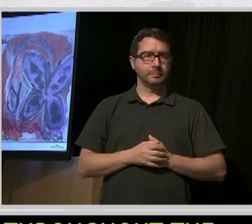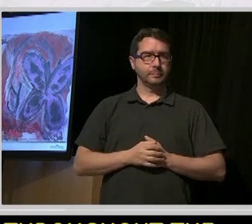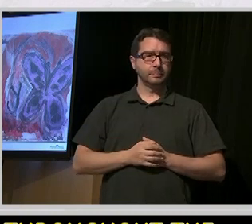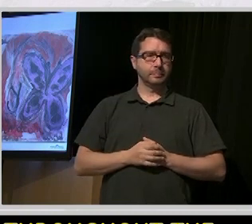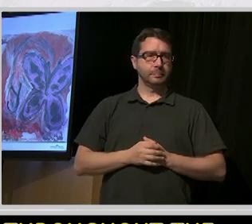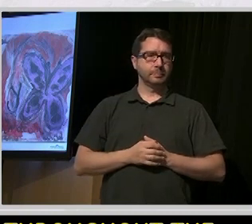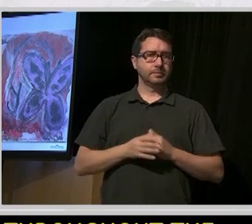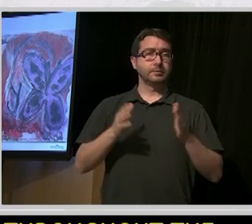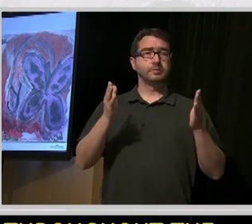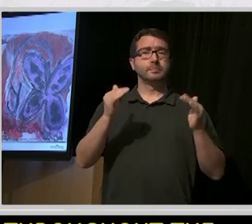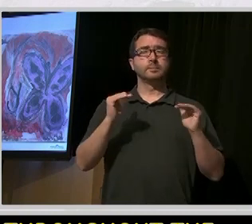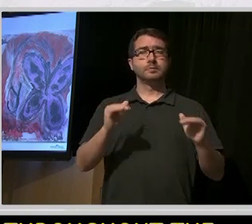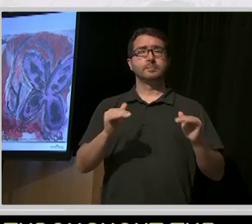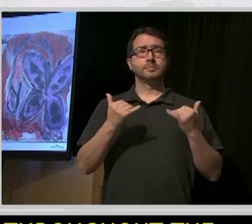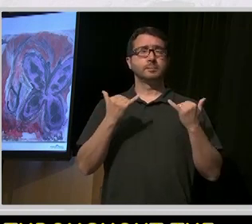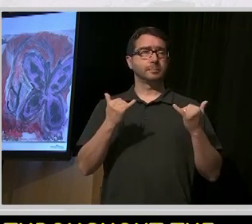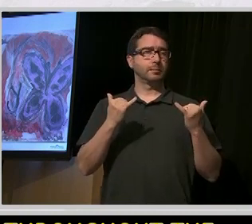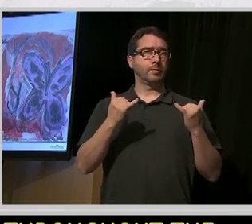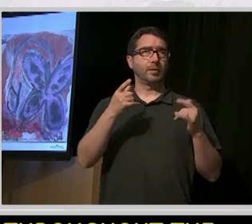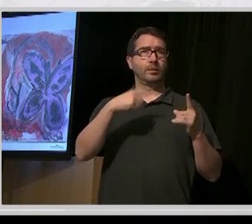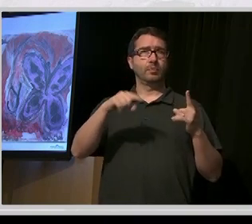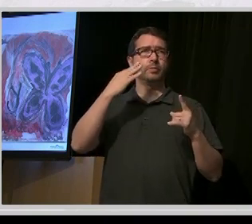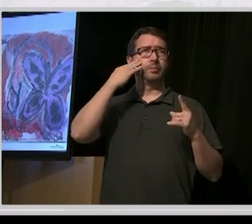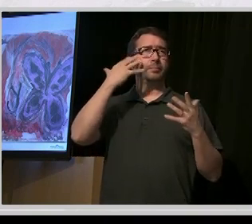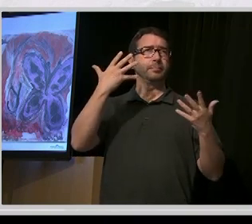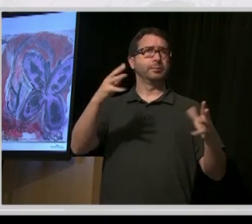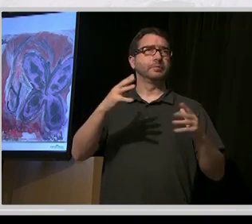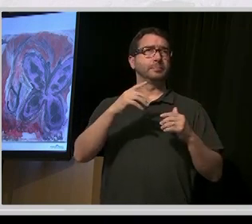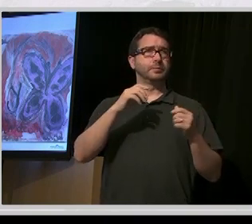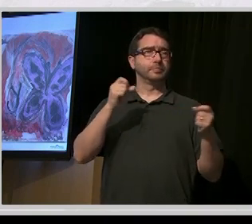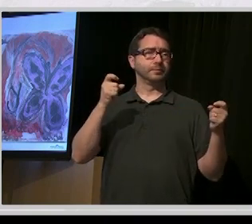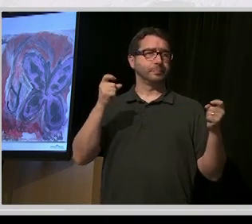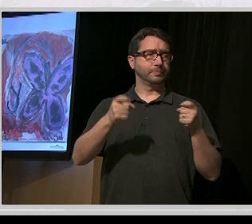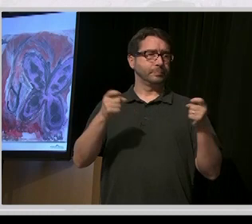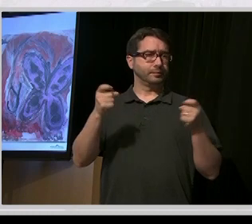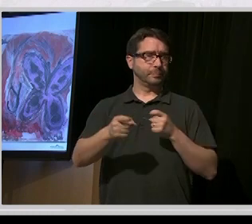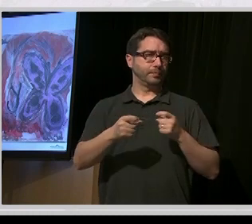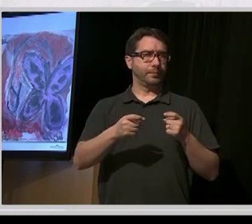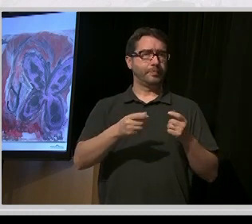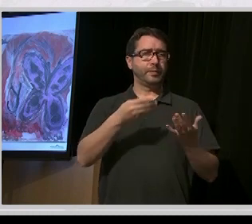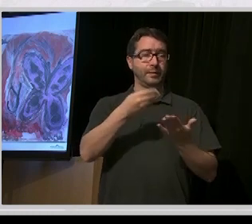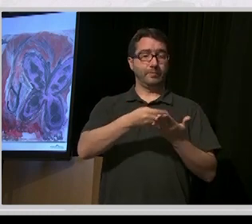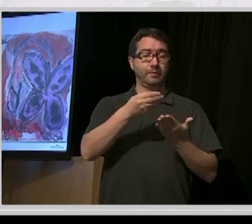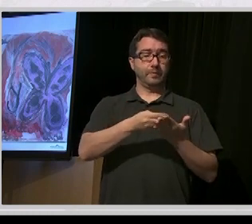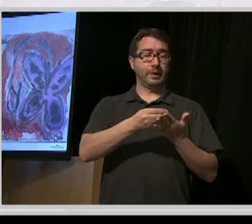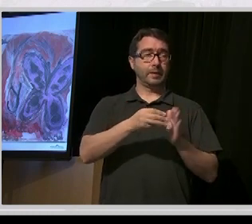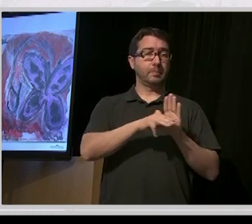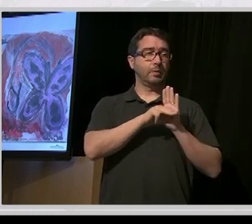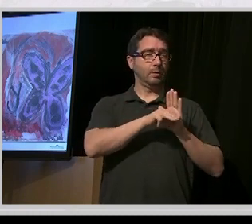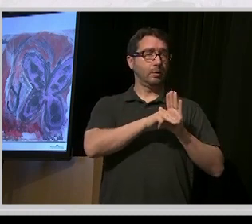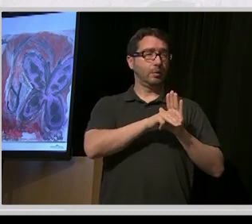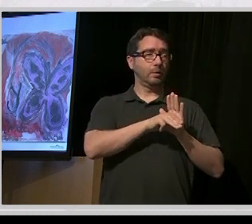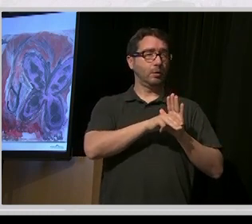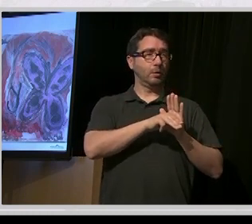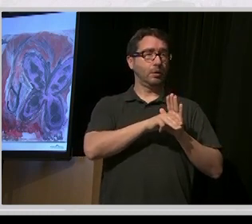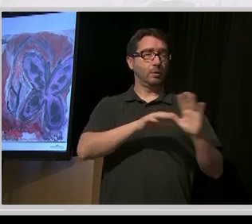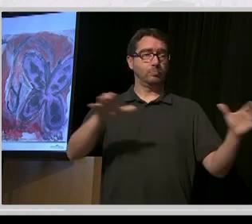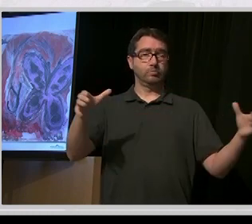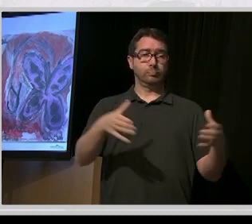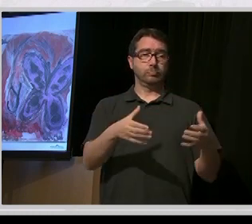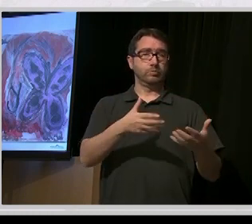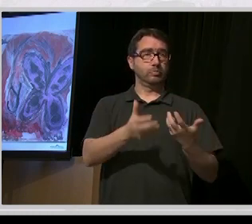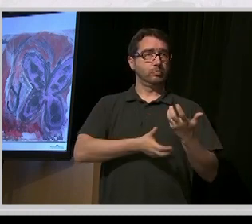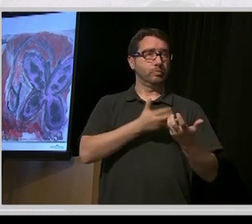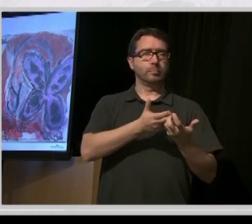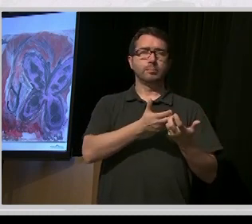So a big piece that I'm sure you've all heard about is a shift to an individualized funding model. Now, individualized funding has been around for